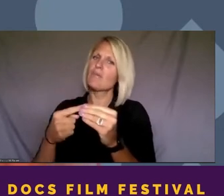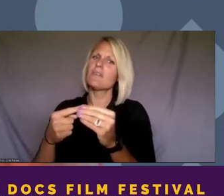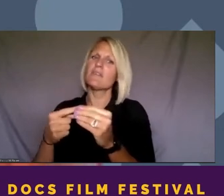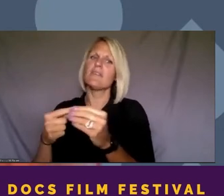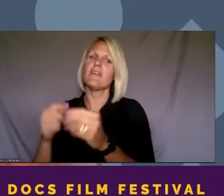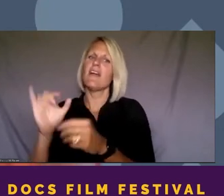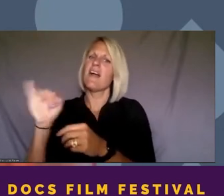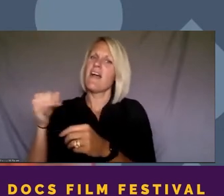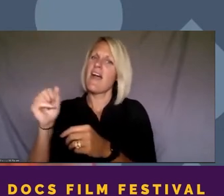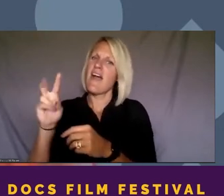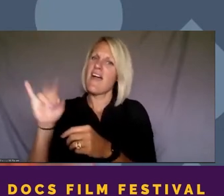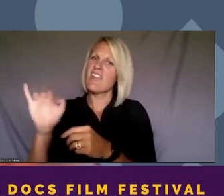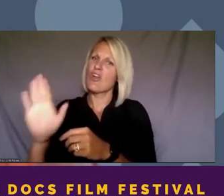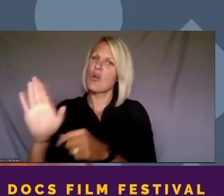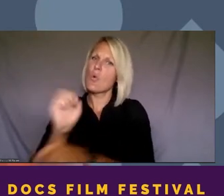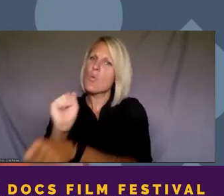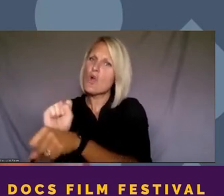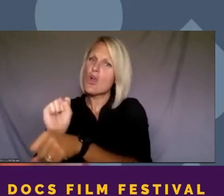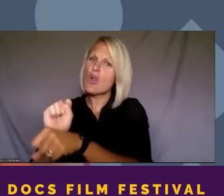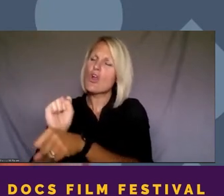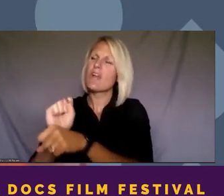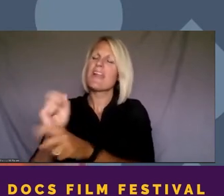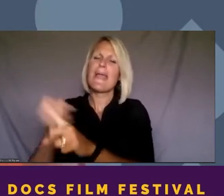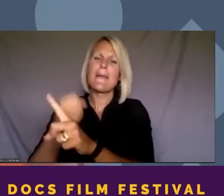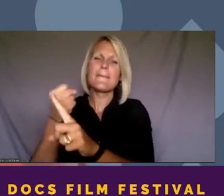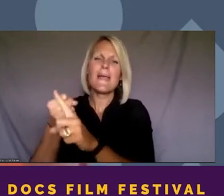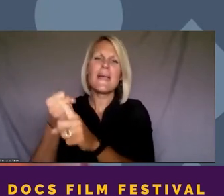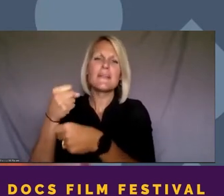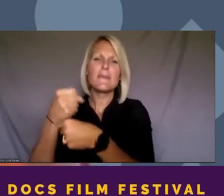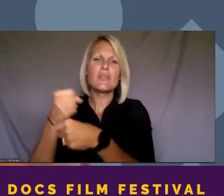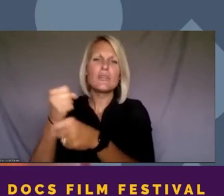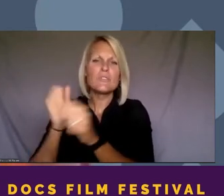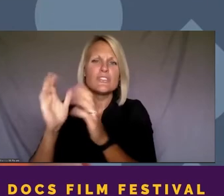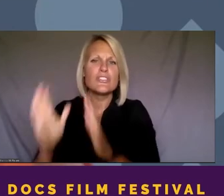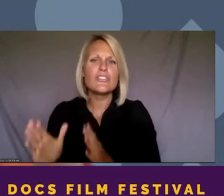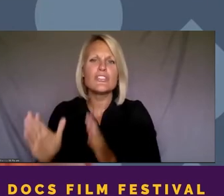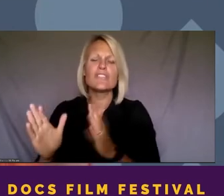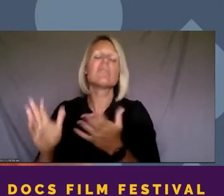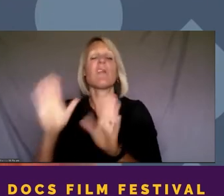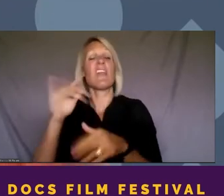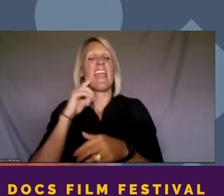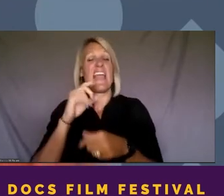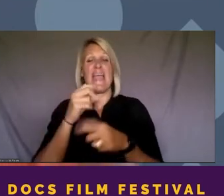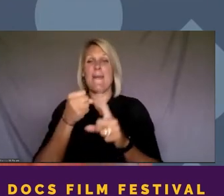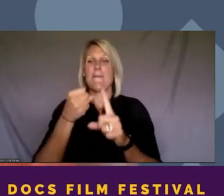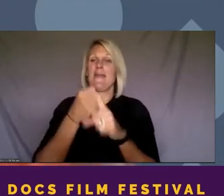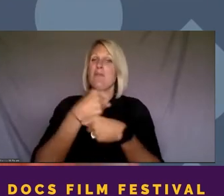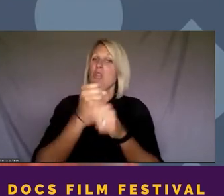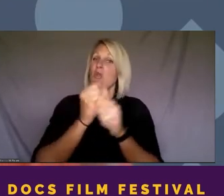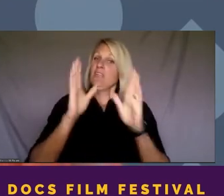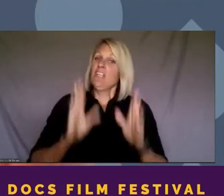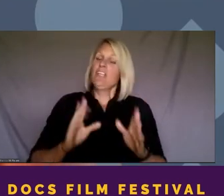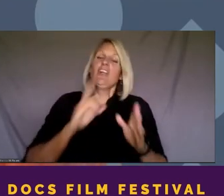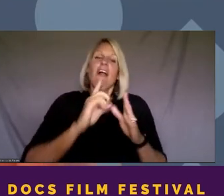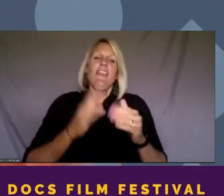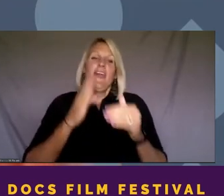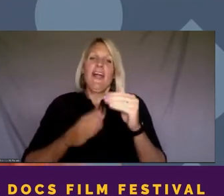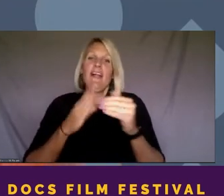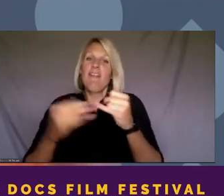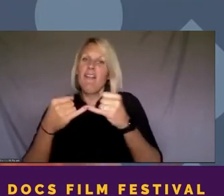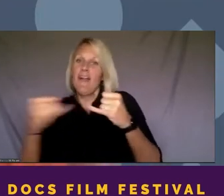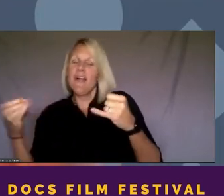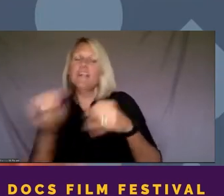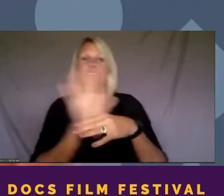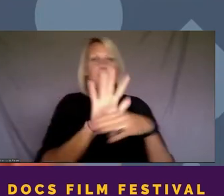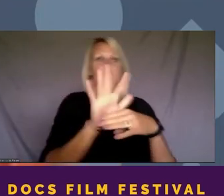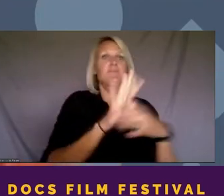power of the work of impact producers. Impact producers are often, you know, sort of like at the end of the line, right? Like after the film has come